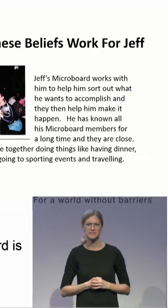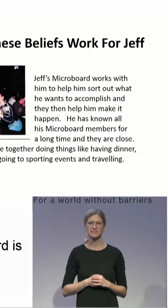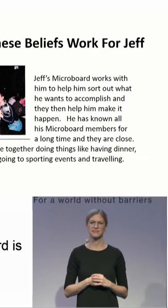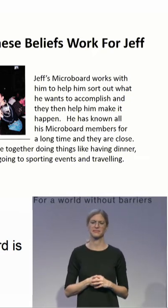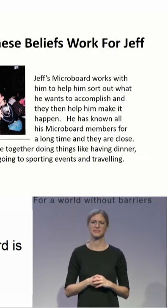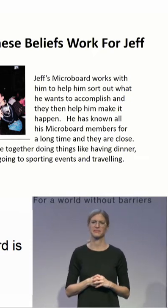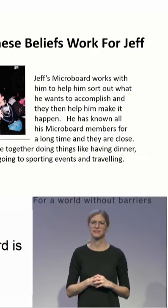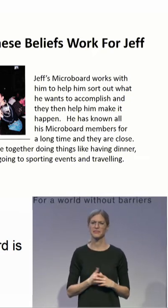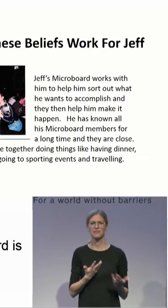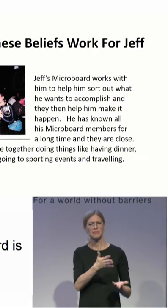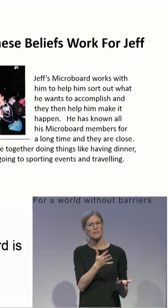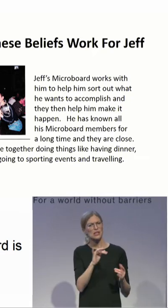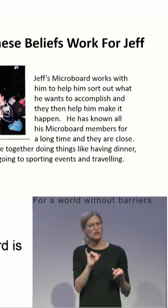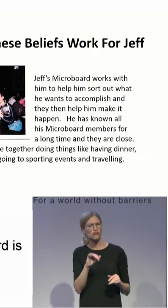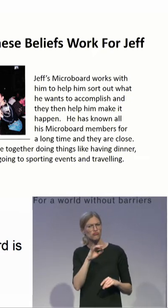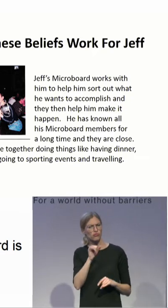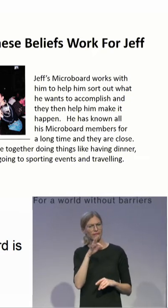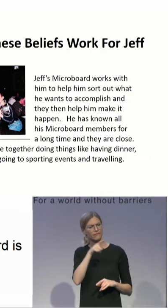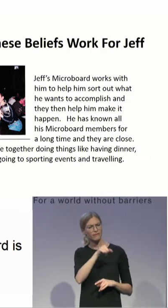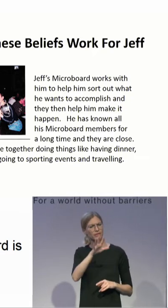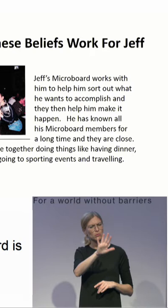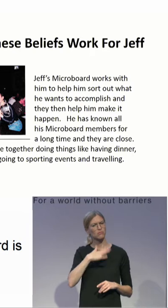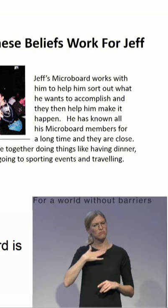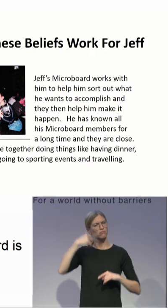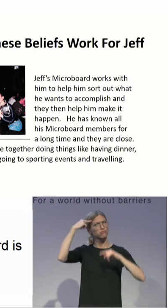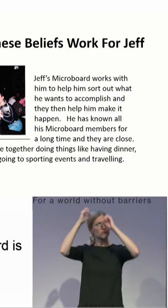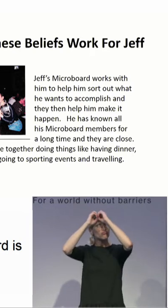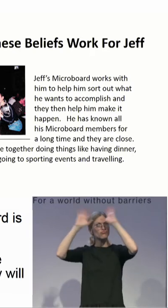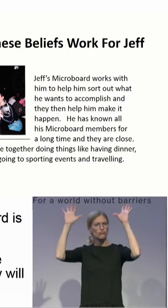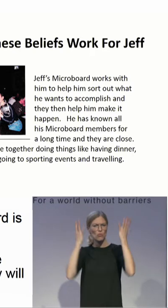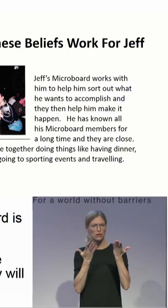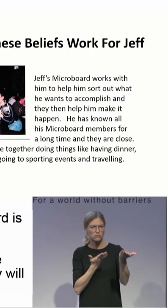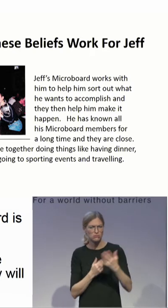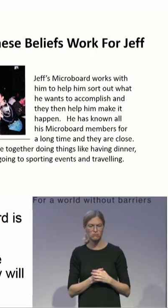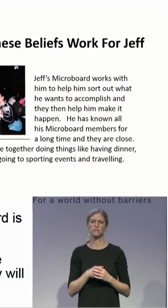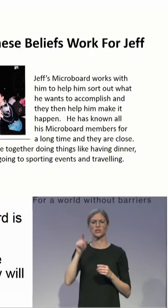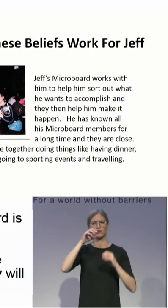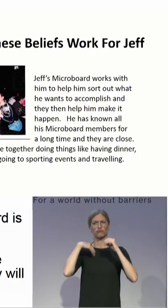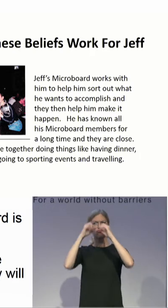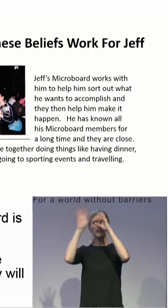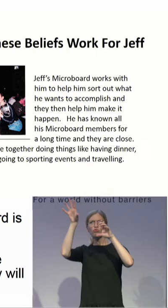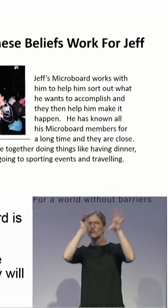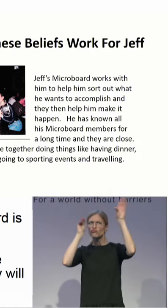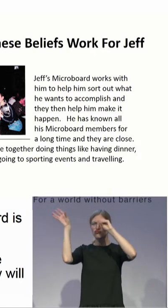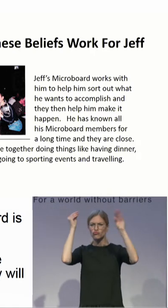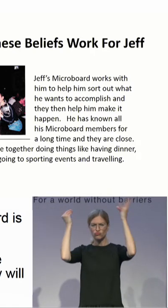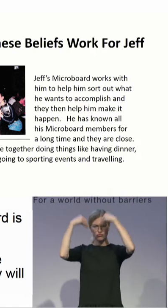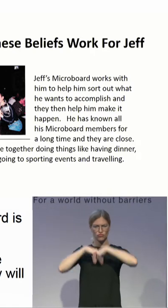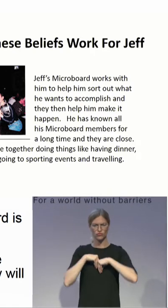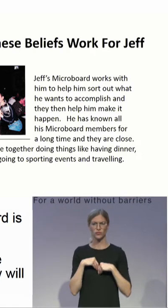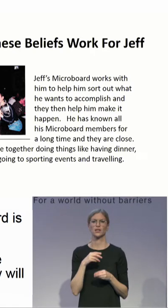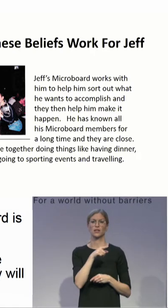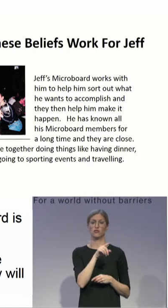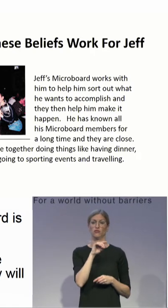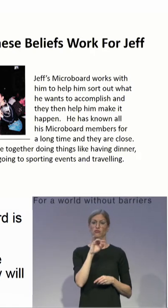make that happen. In the picture here, what it is, Jeff wanted to go, we have an annual hockey tournament. Hockey's a big sport in